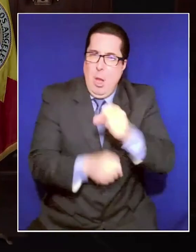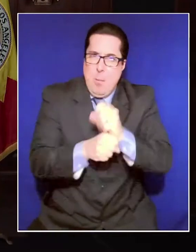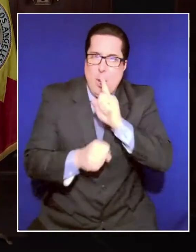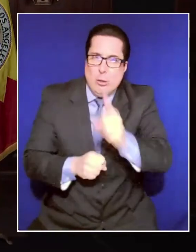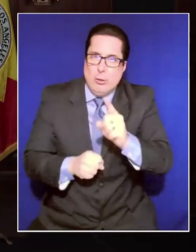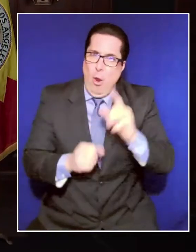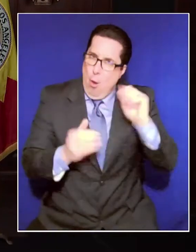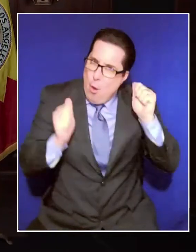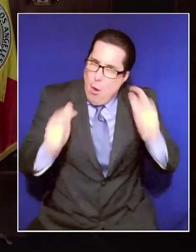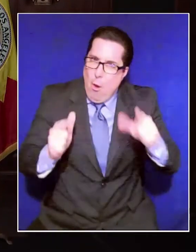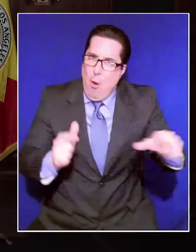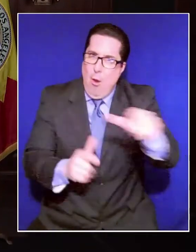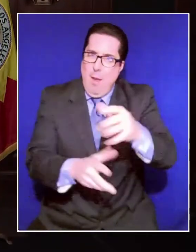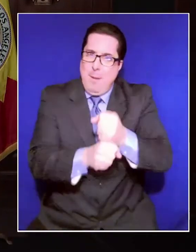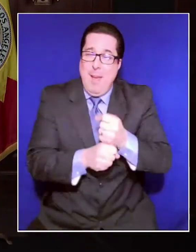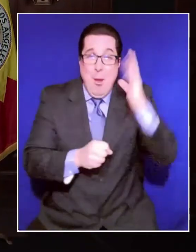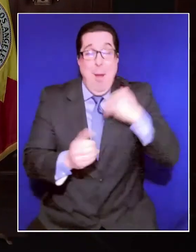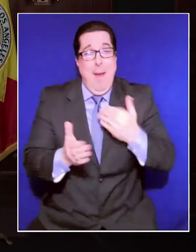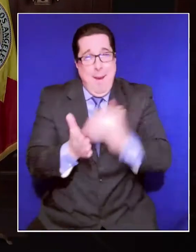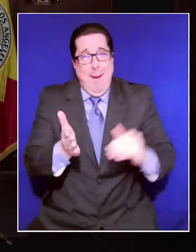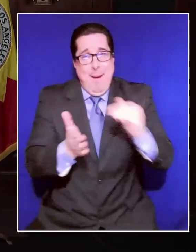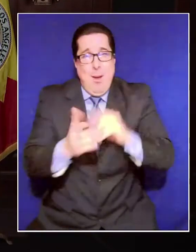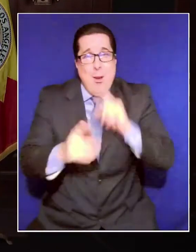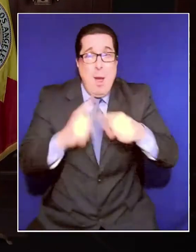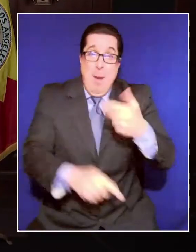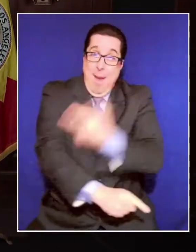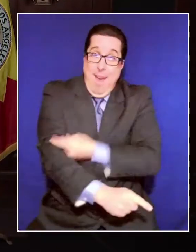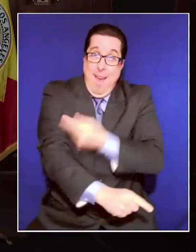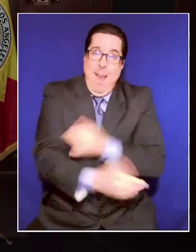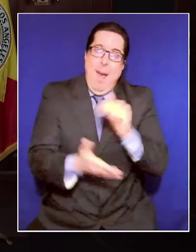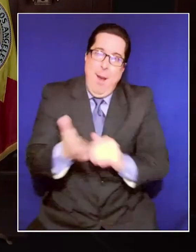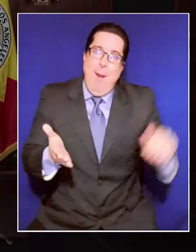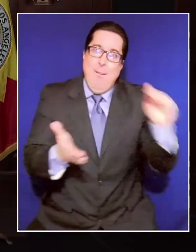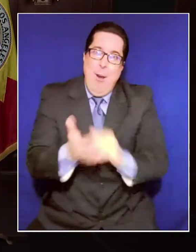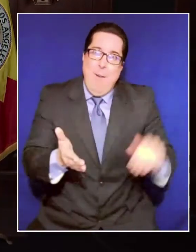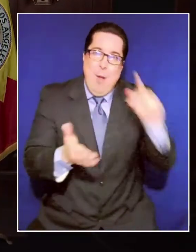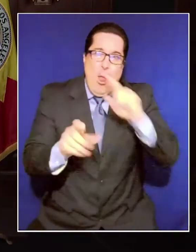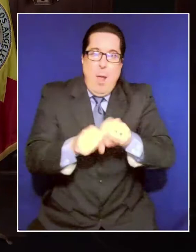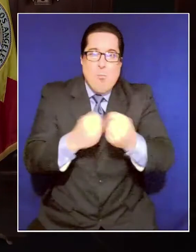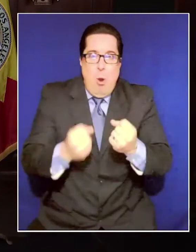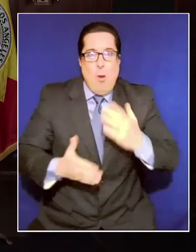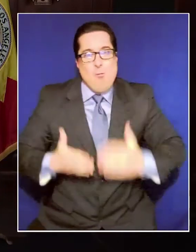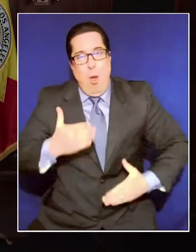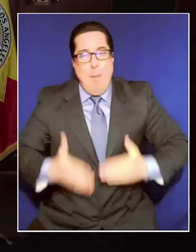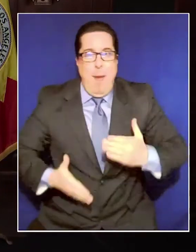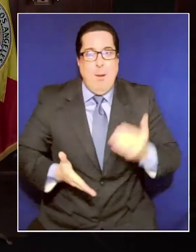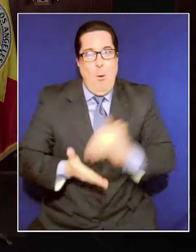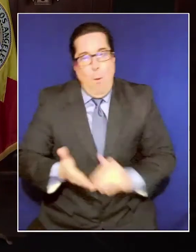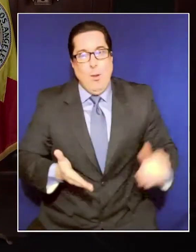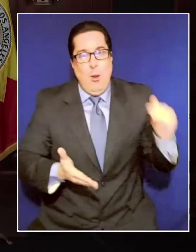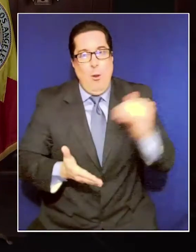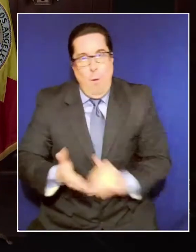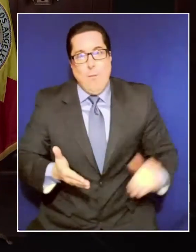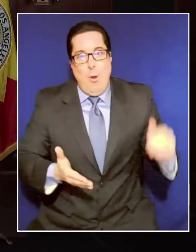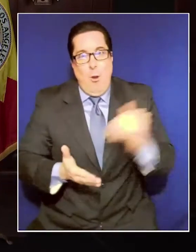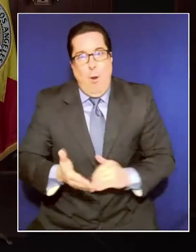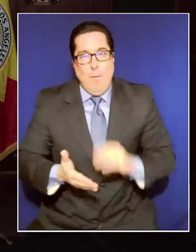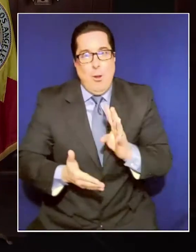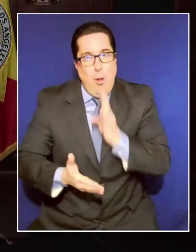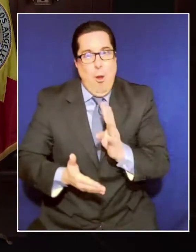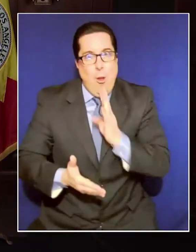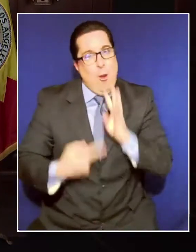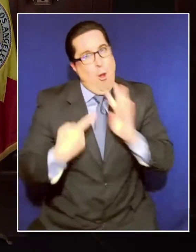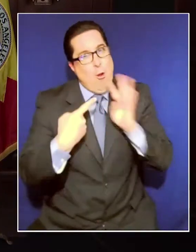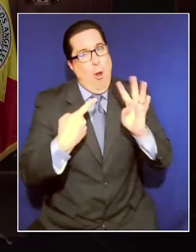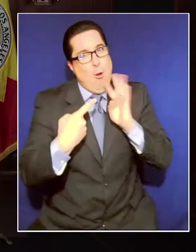if we get the supply in. We just need more vaccines. And getting vaccines into more arms will help us reduce